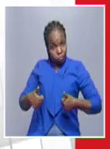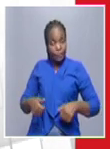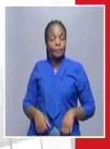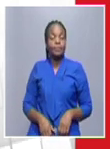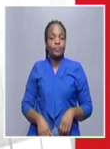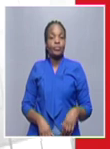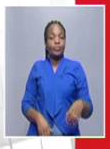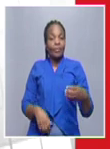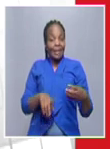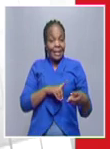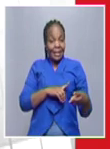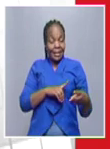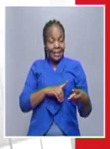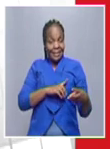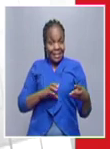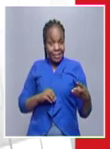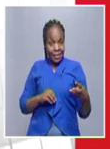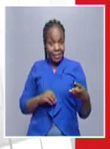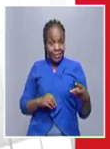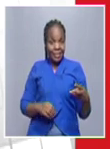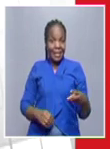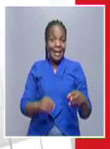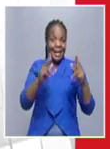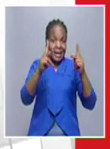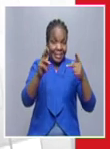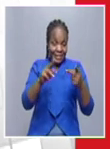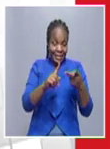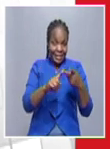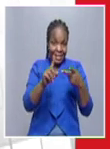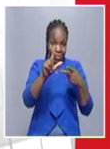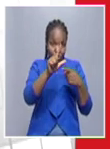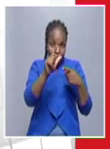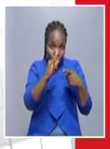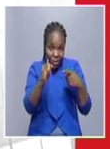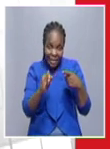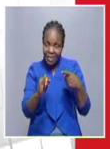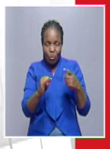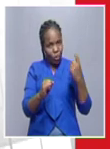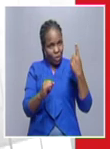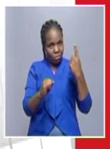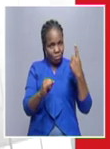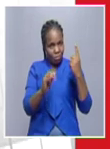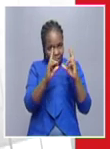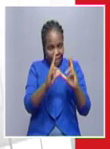and karas region at rudareth one case that case had also recovered